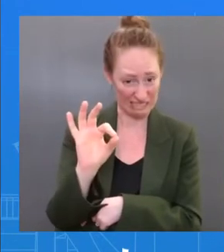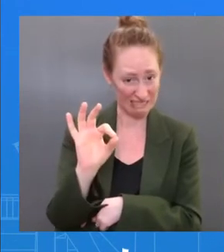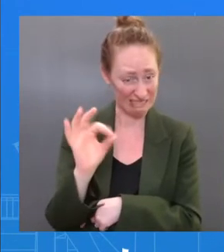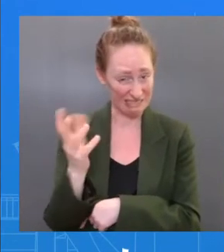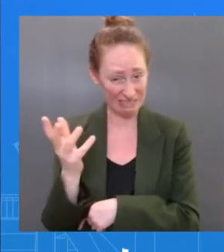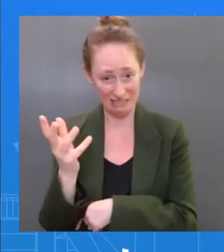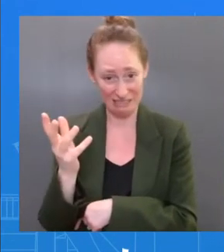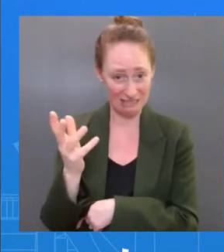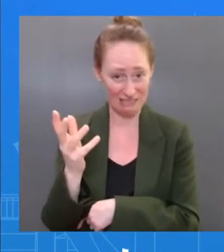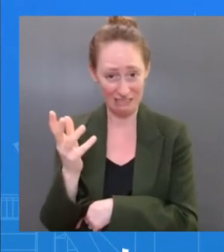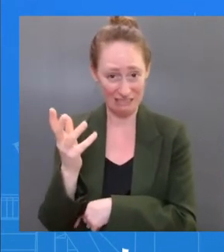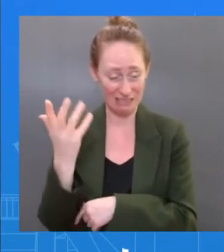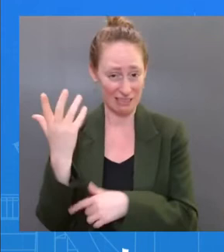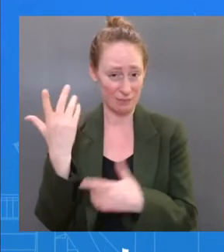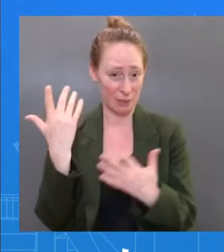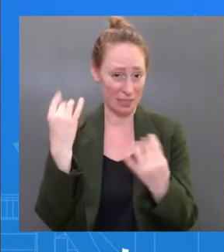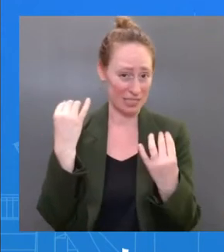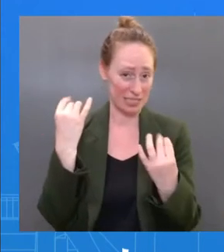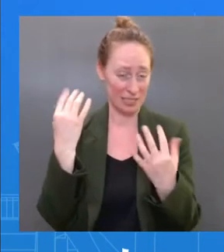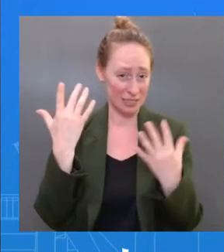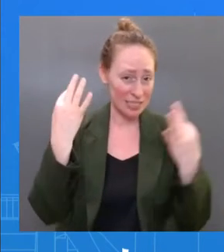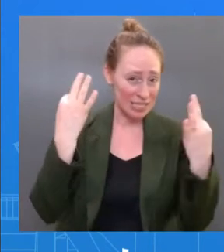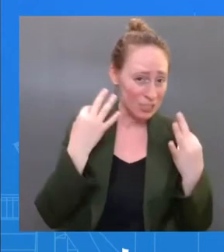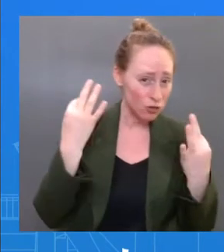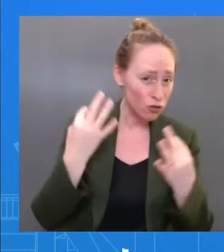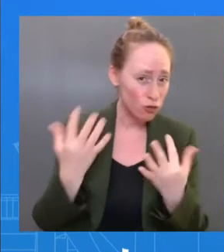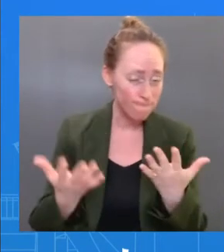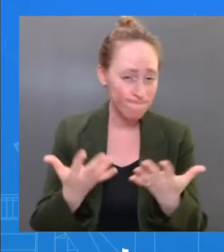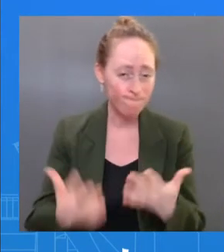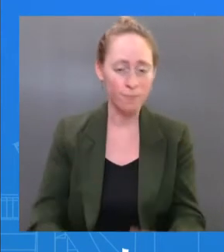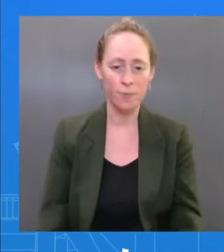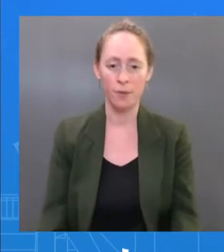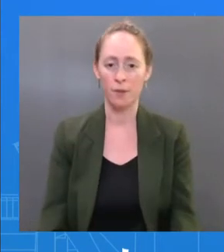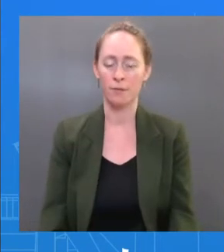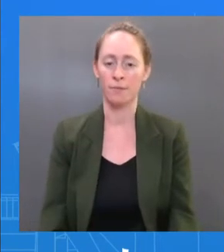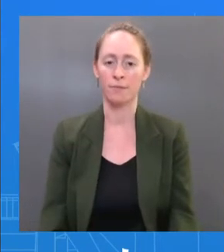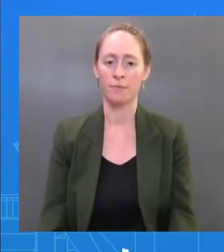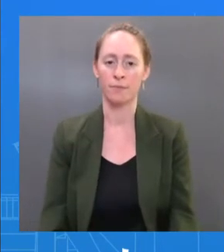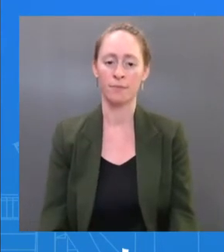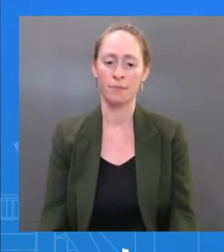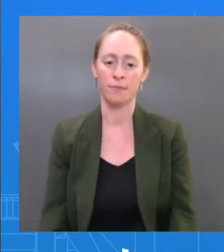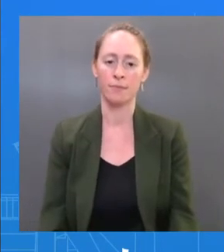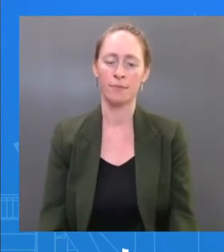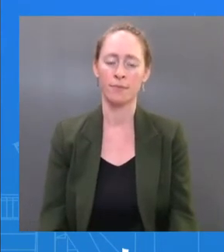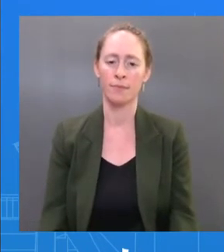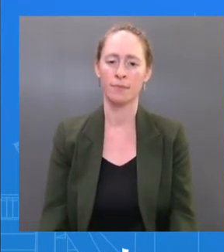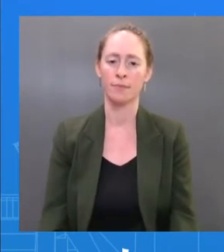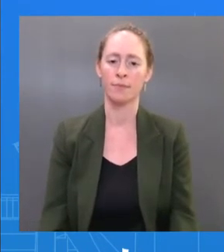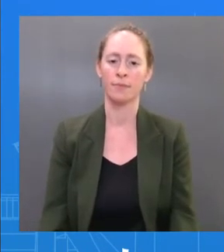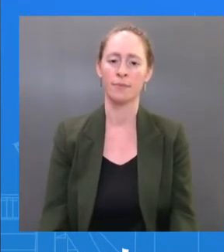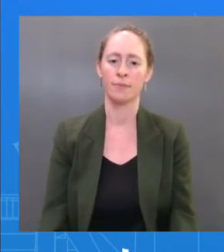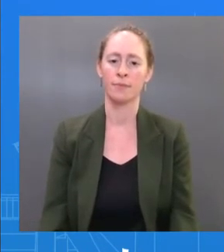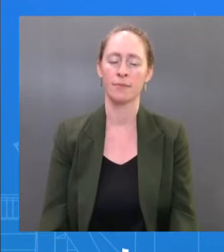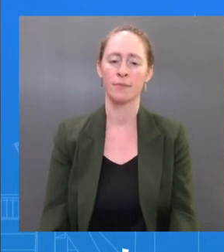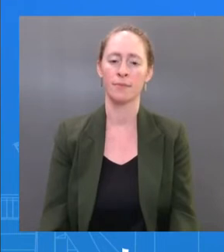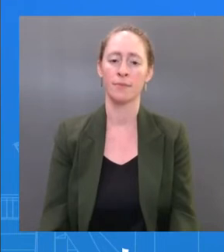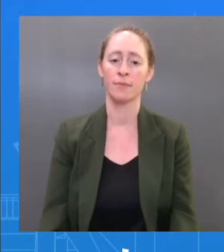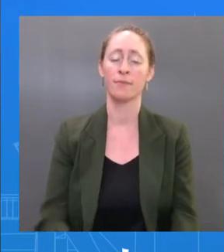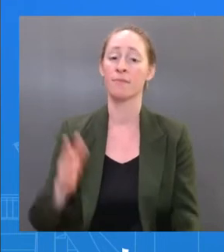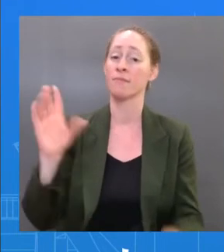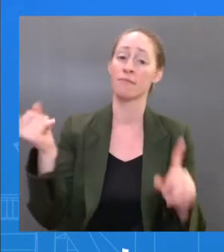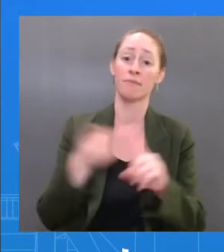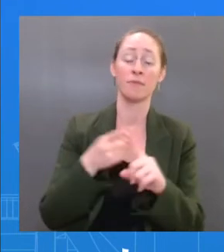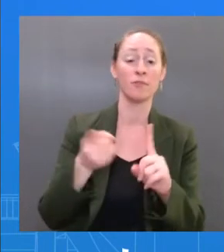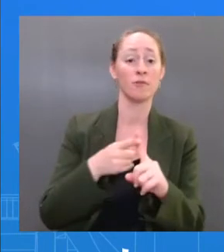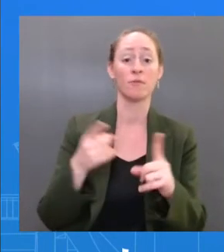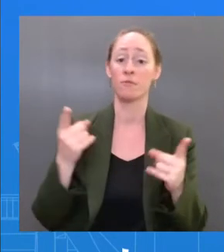I would begin with what's his immune status and what — and the — and what are his access to